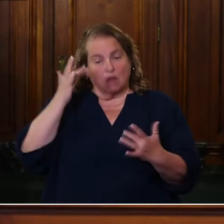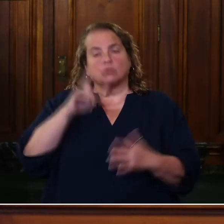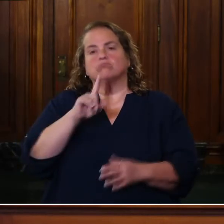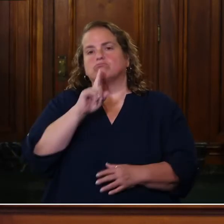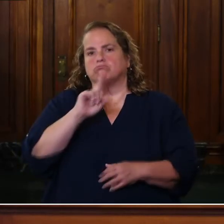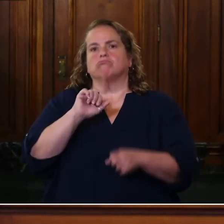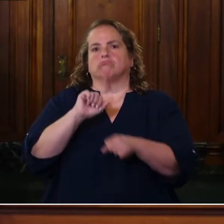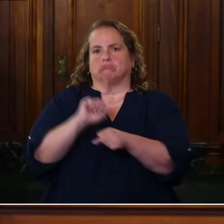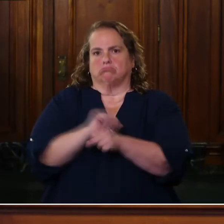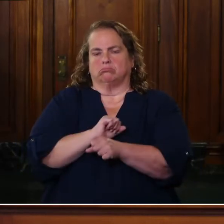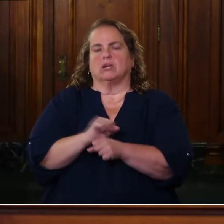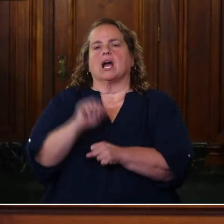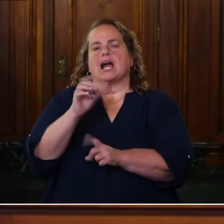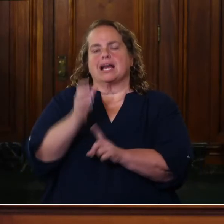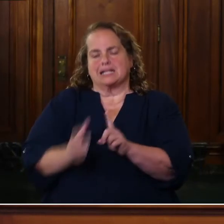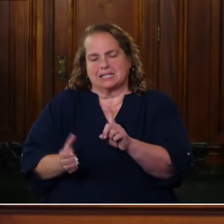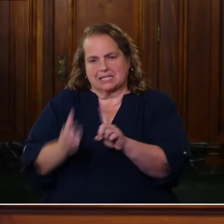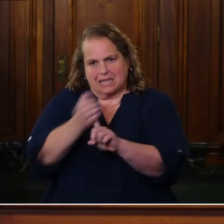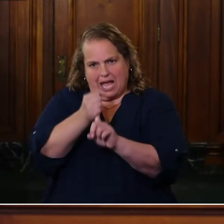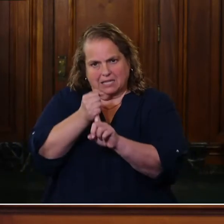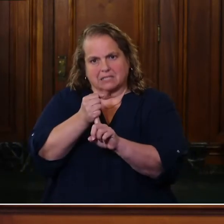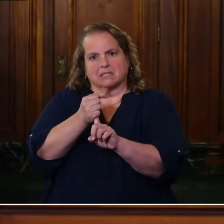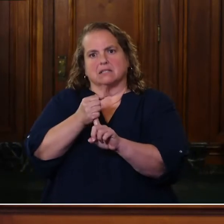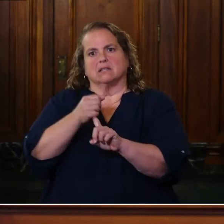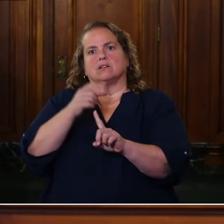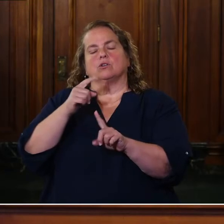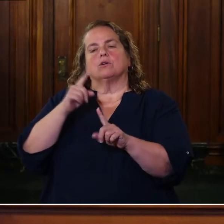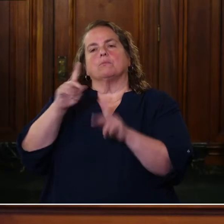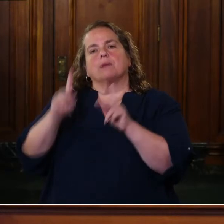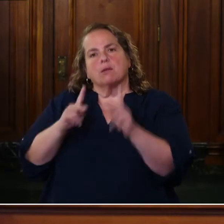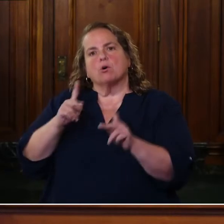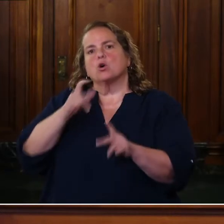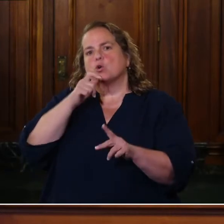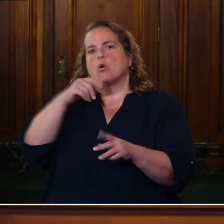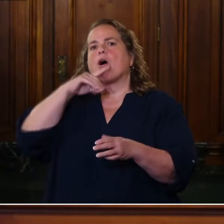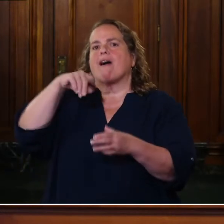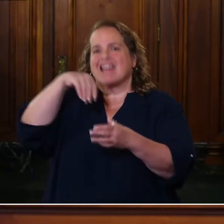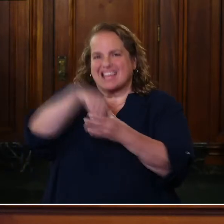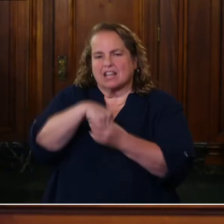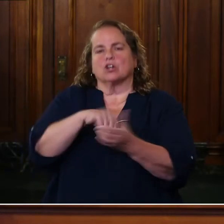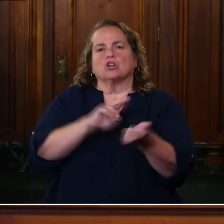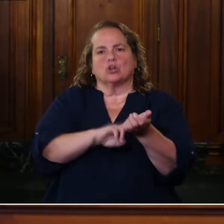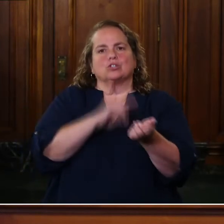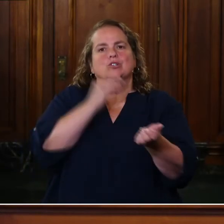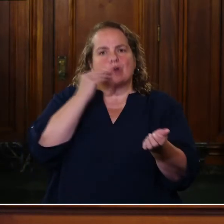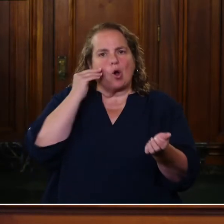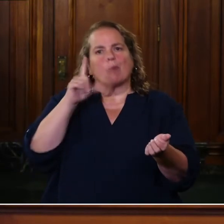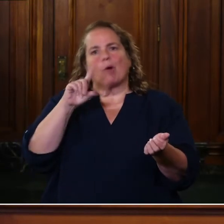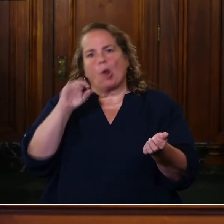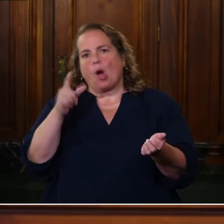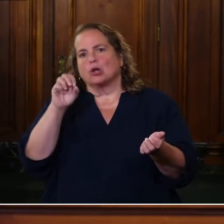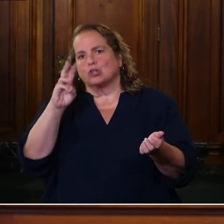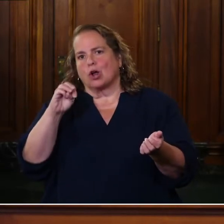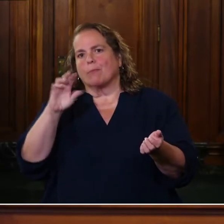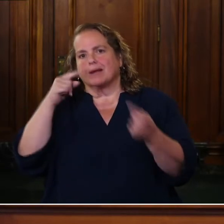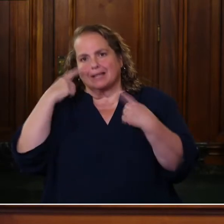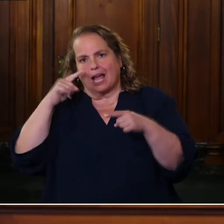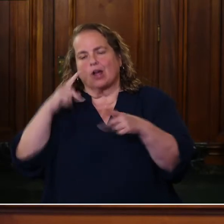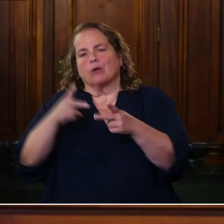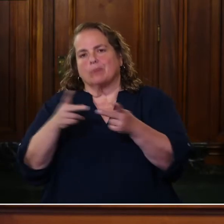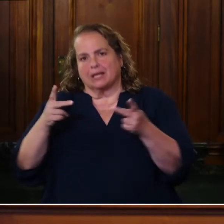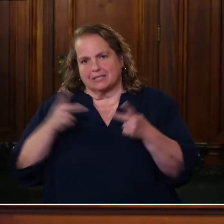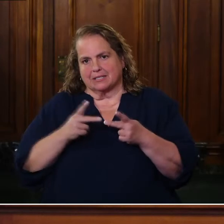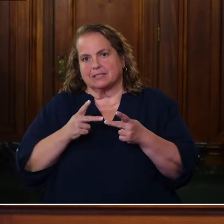seem to attack and go for folks who are in long term care facilities. The Governor